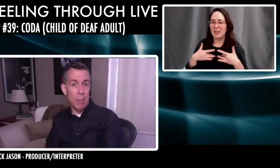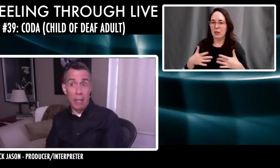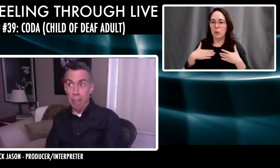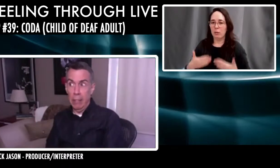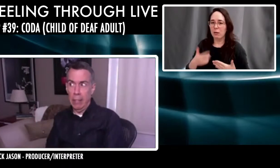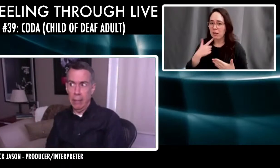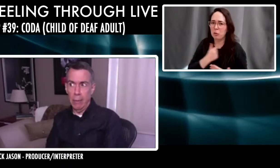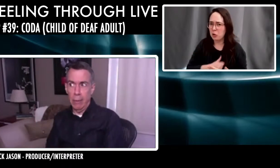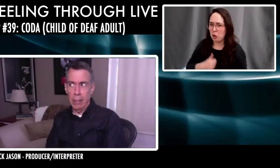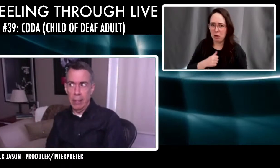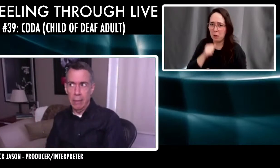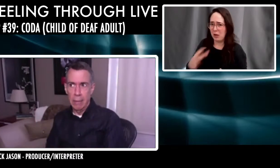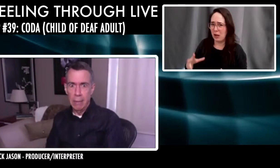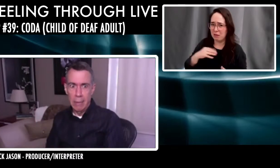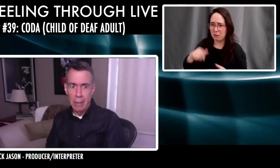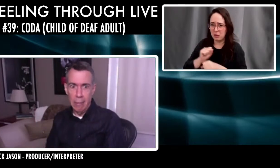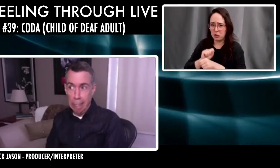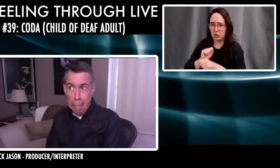did fine. Like really?